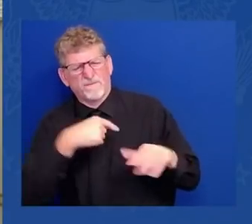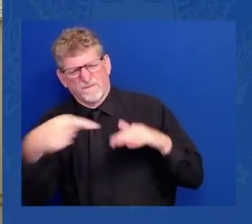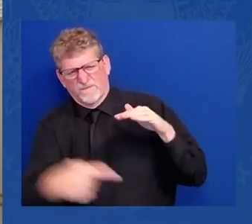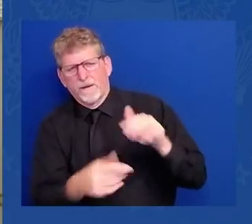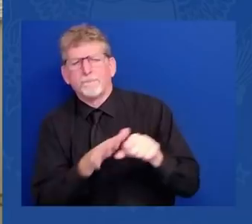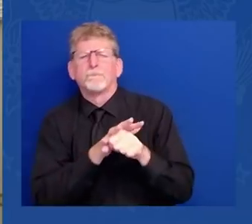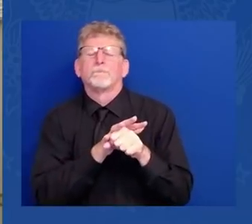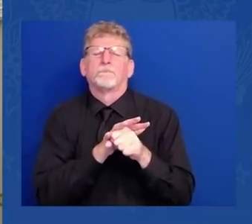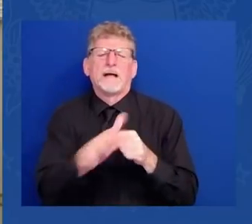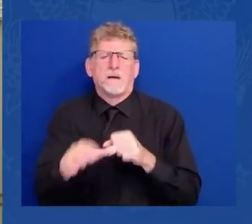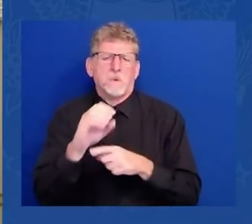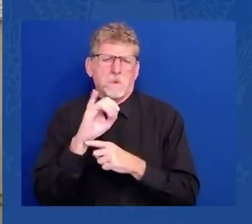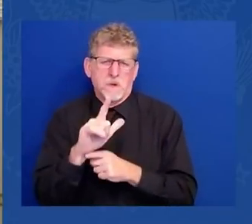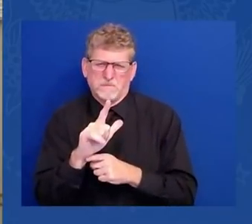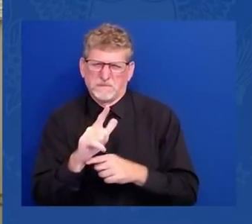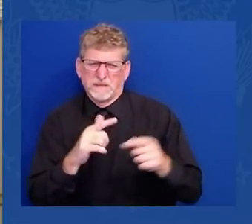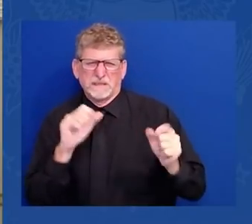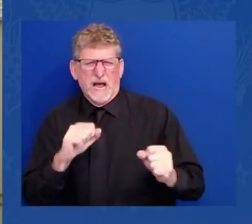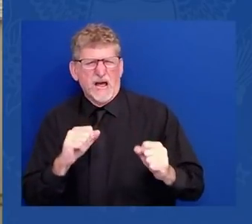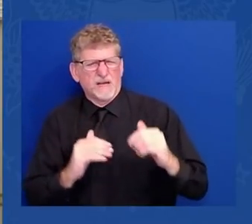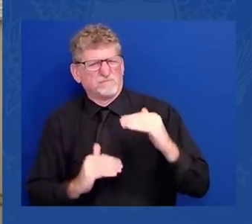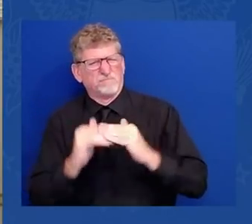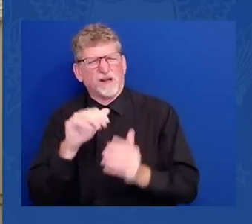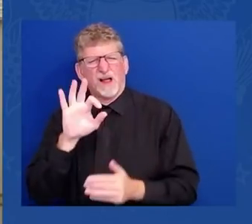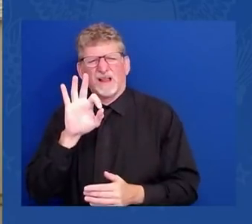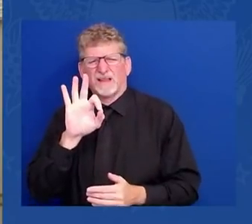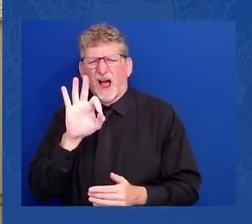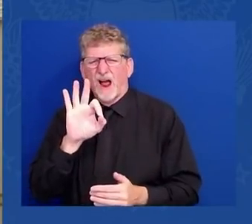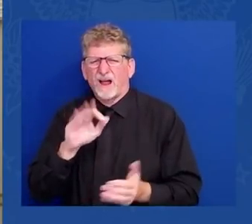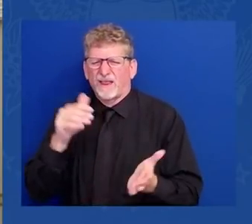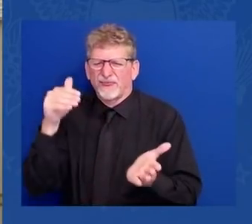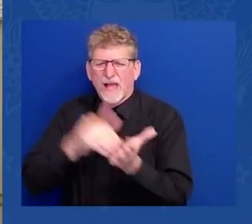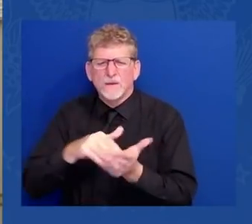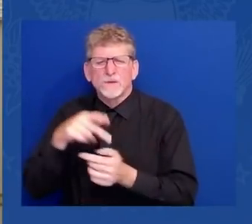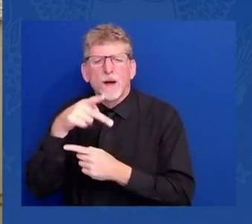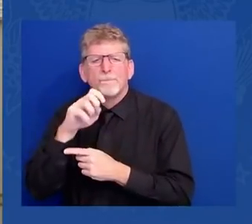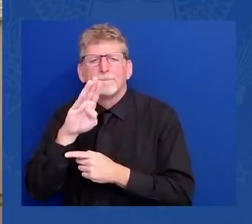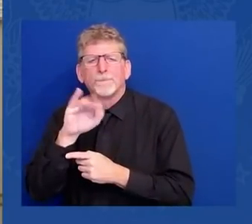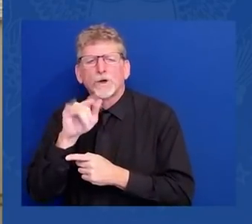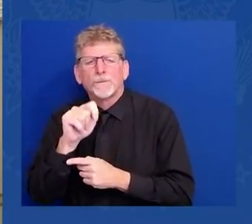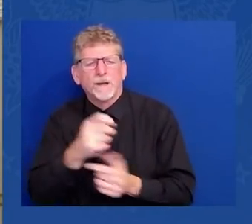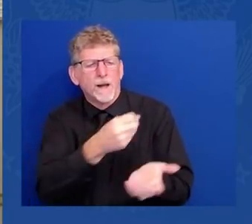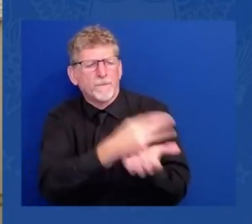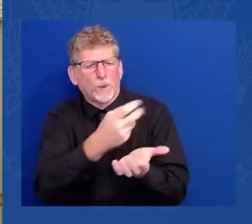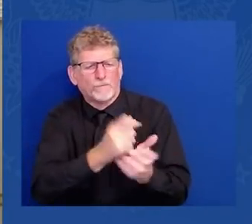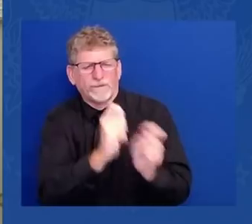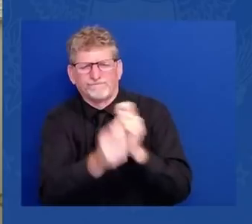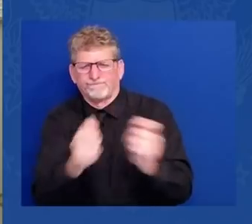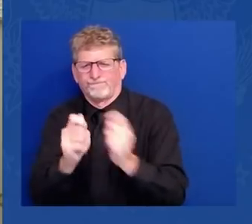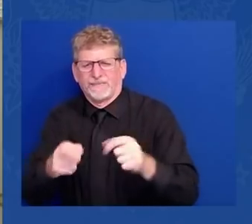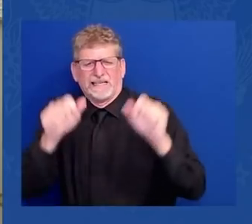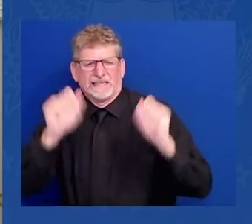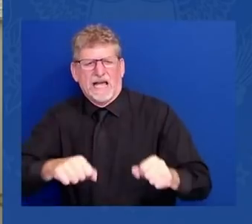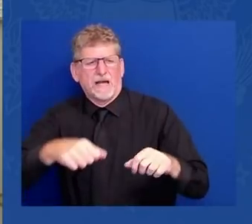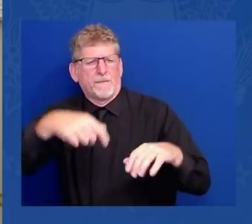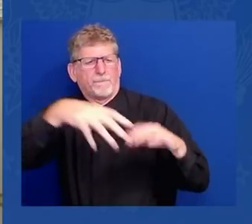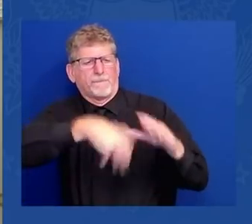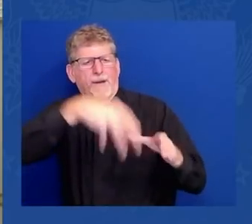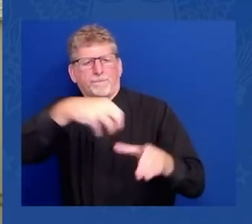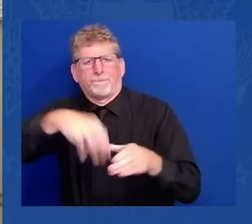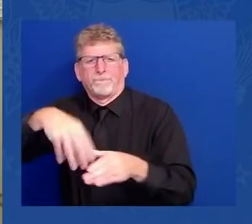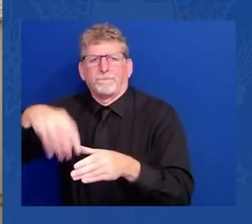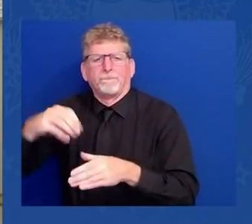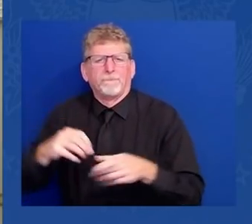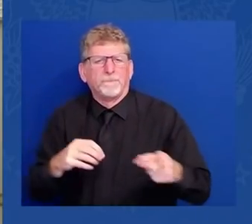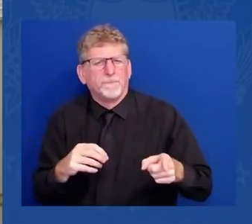that are already approved. So let me be clear. Let me be clear. They are not using them for production now. That's their decision.